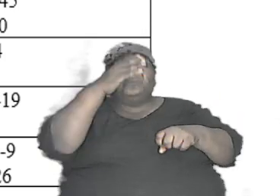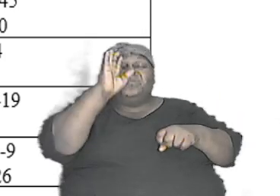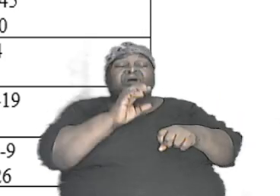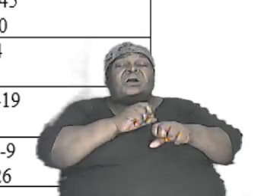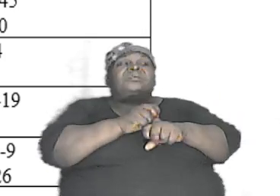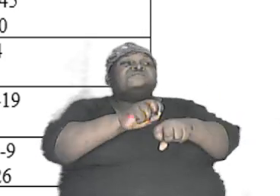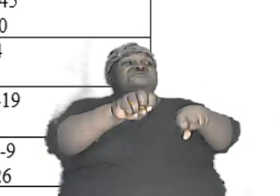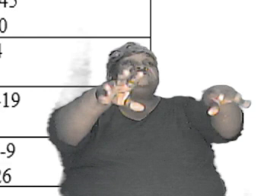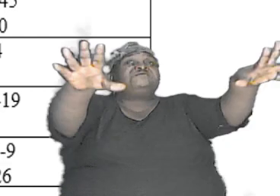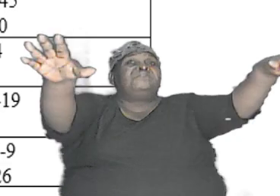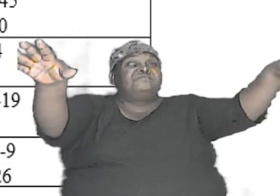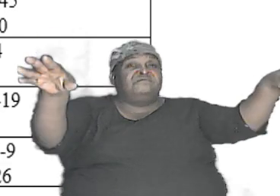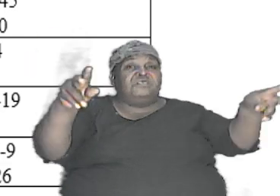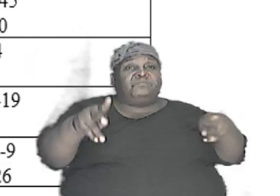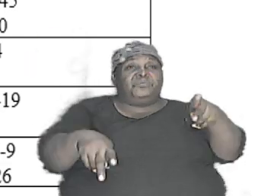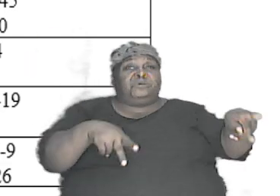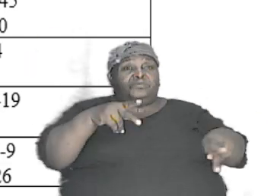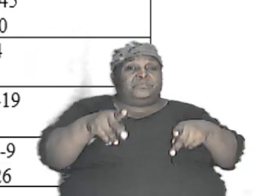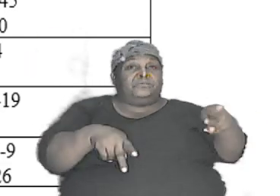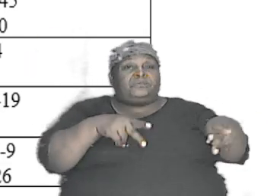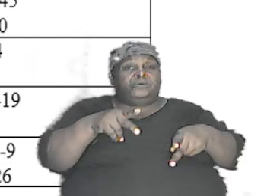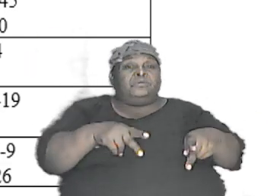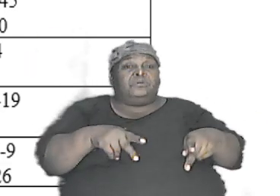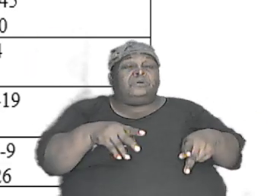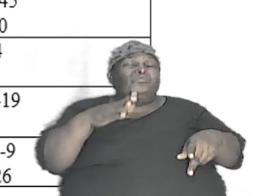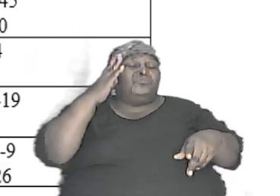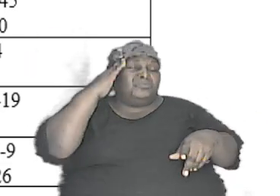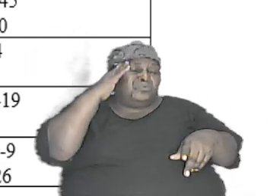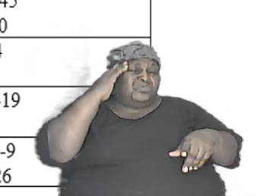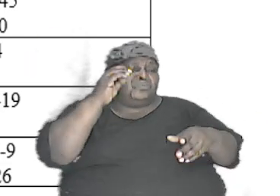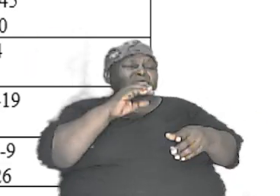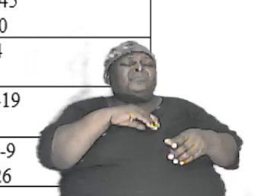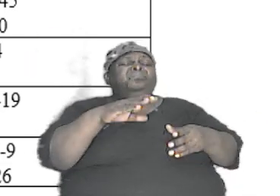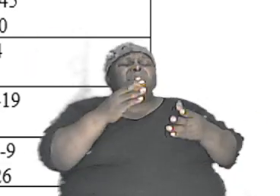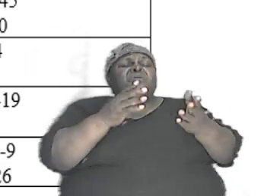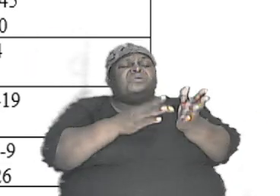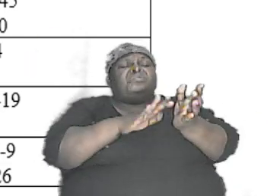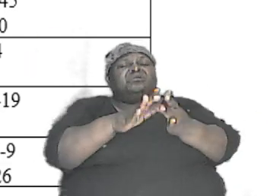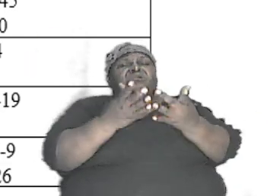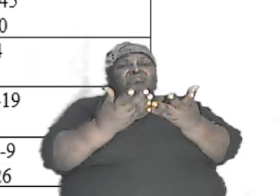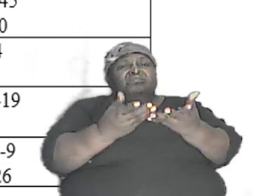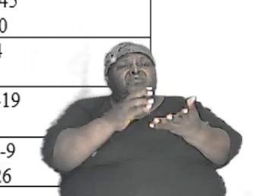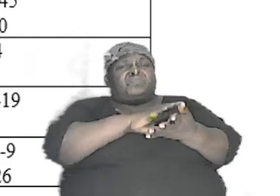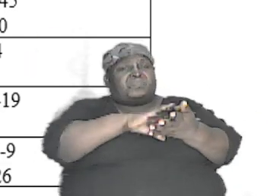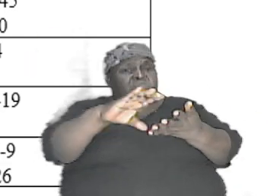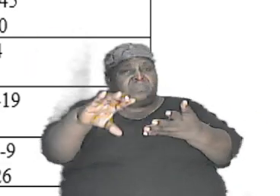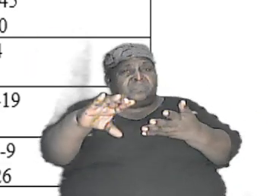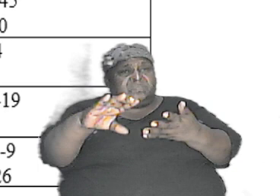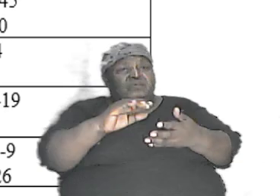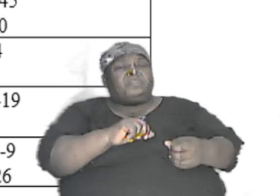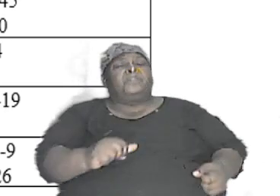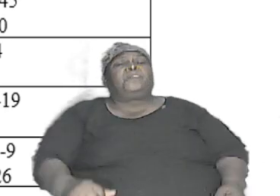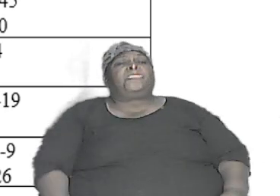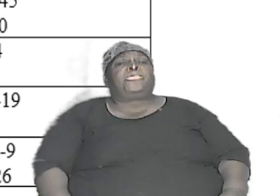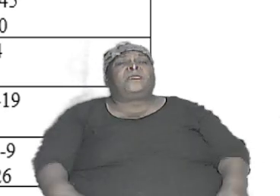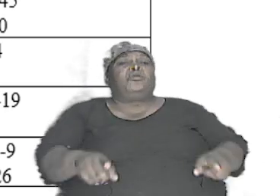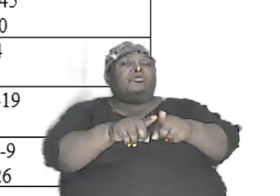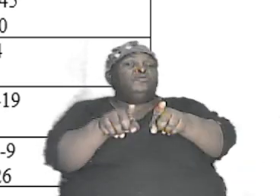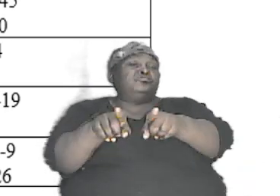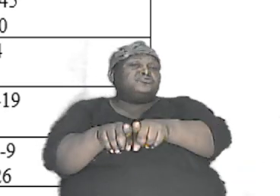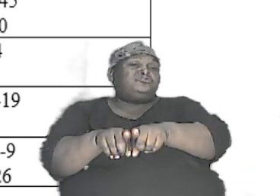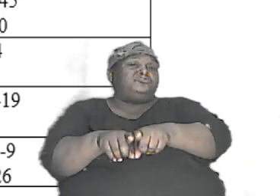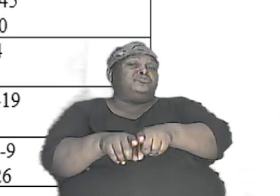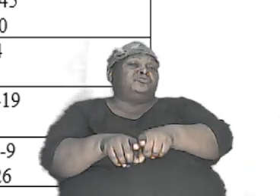but notice that the book of Acts and I want us to read that together because the book of Acts also